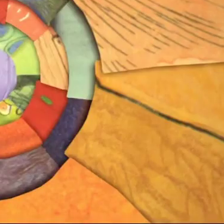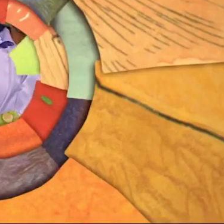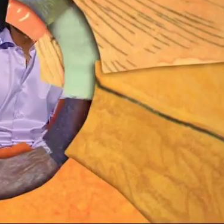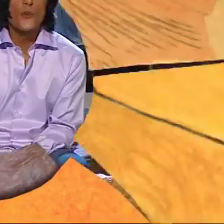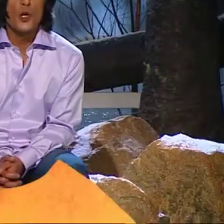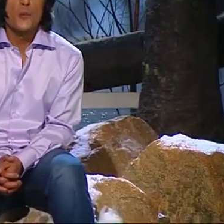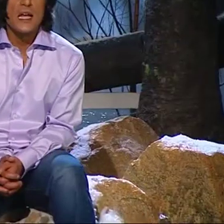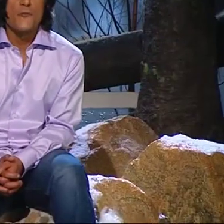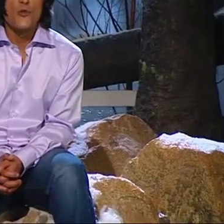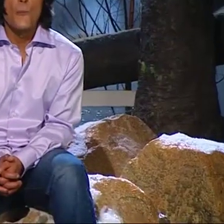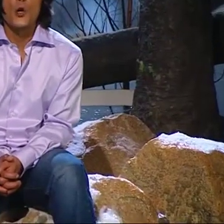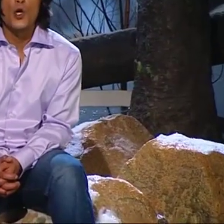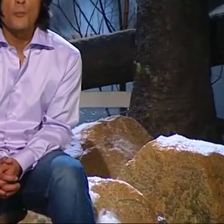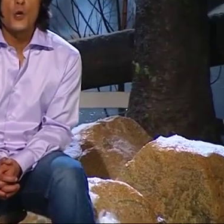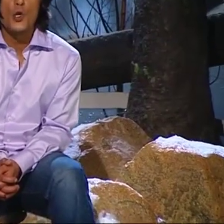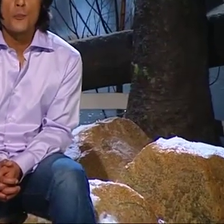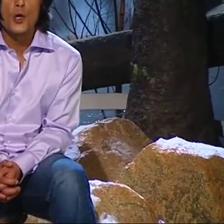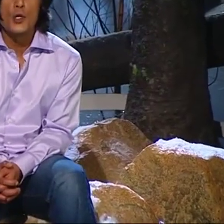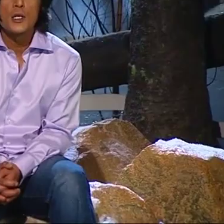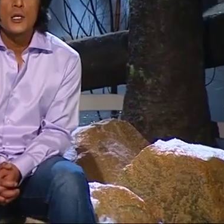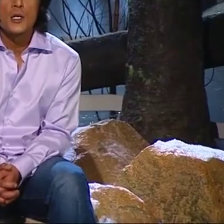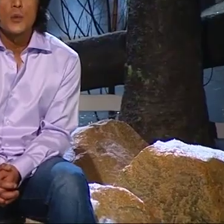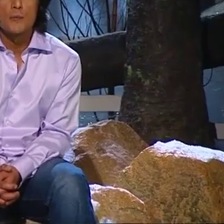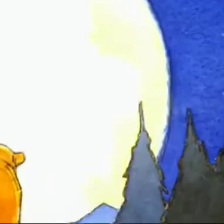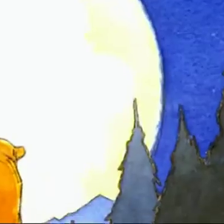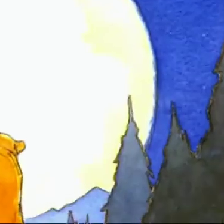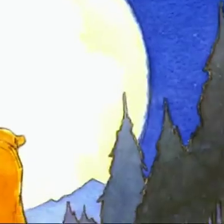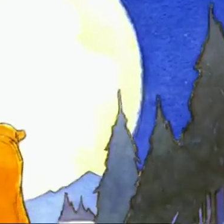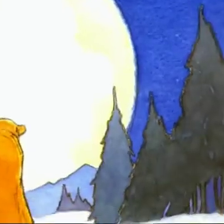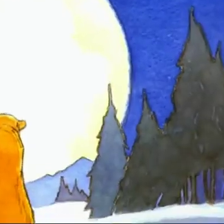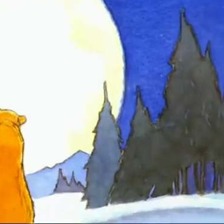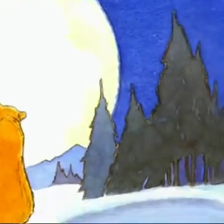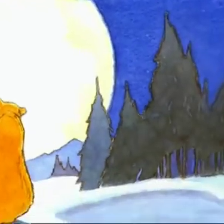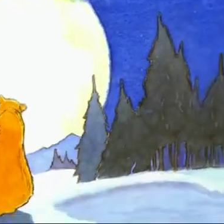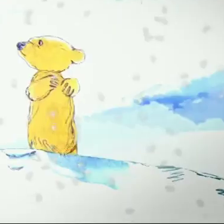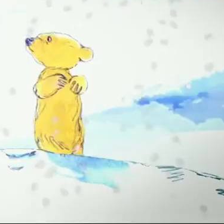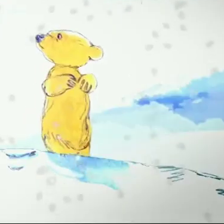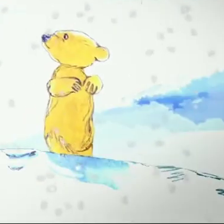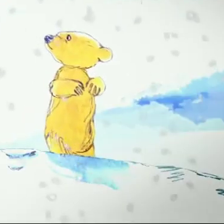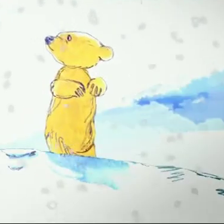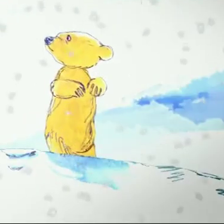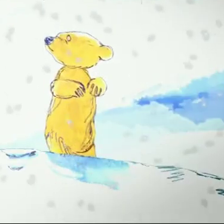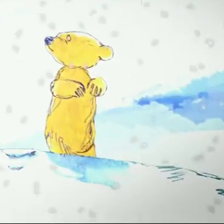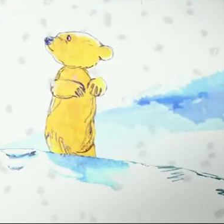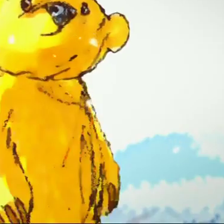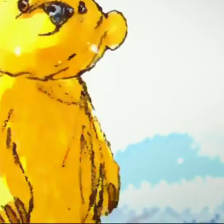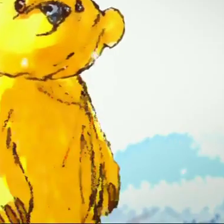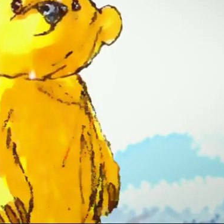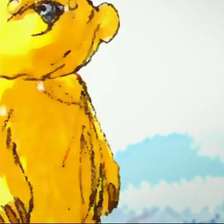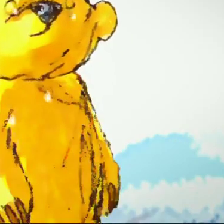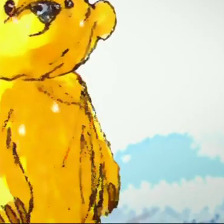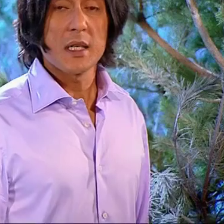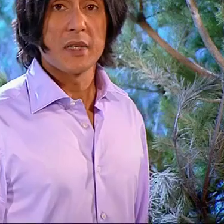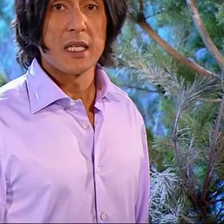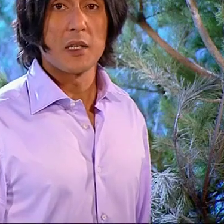Come and follow me for a plod, plod, plod with Big Bear and Little Bear. Come on, Little Bear, said Big Bear. I